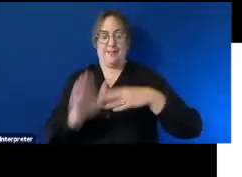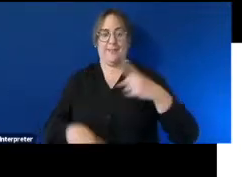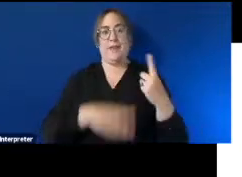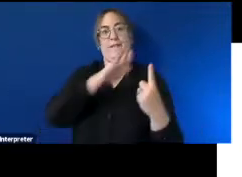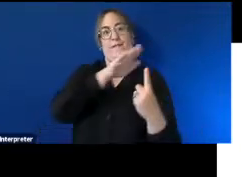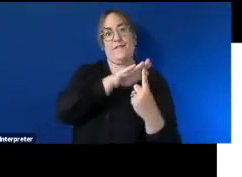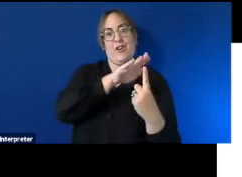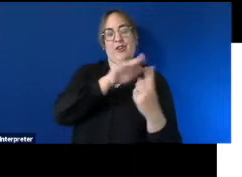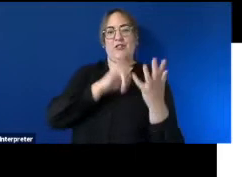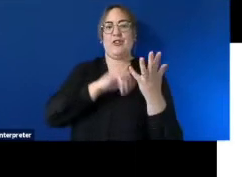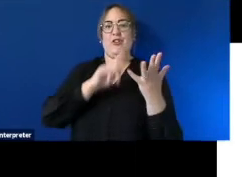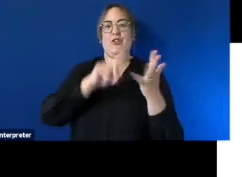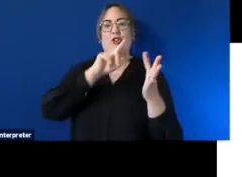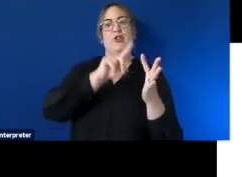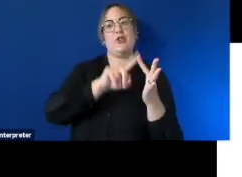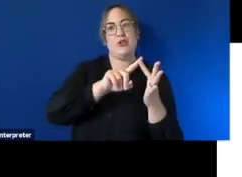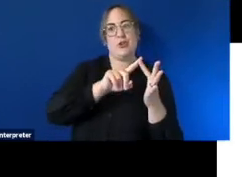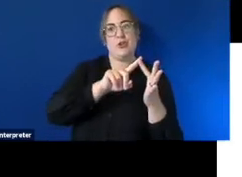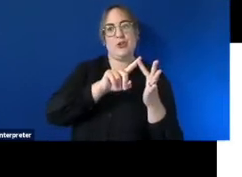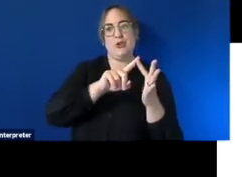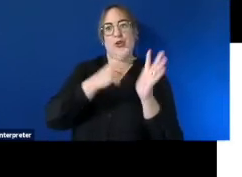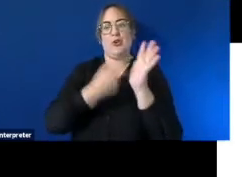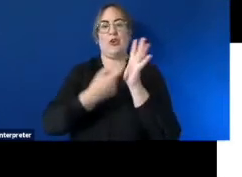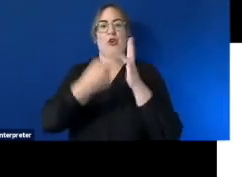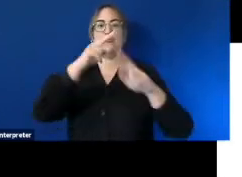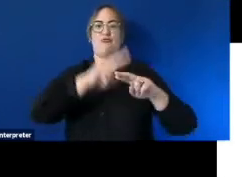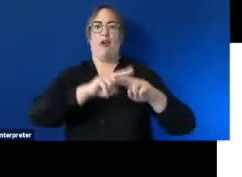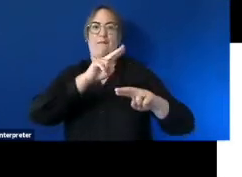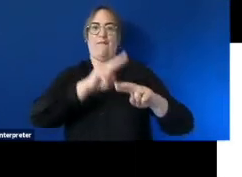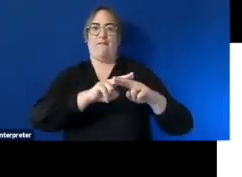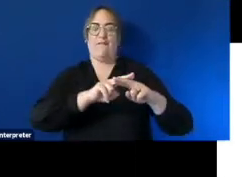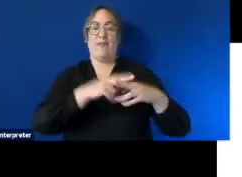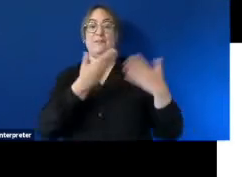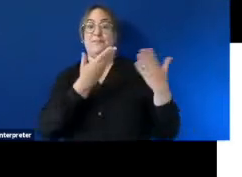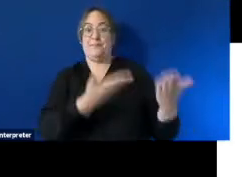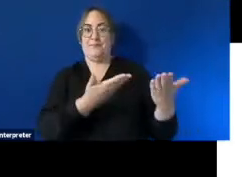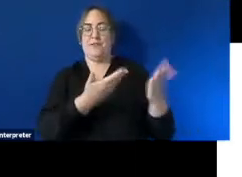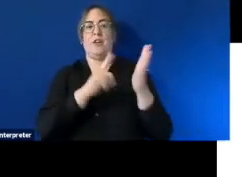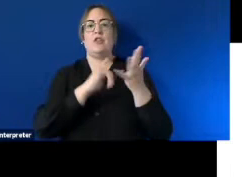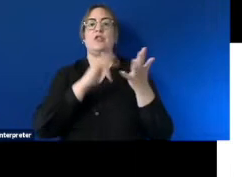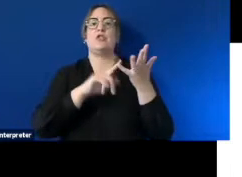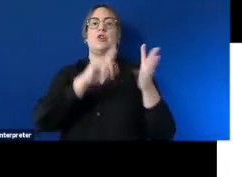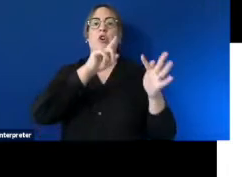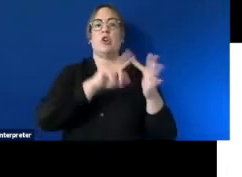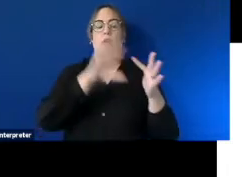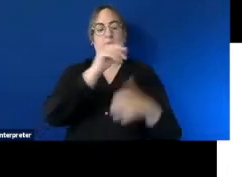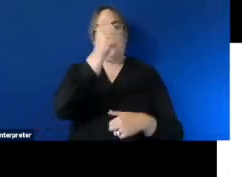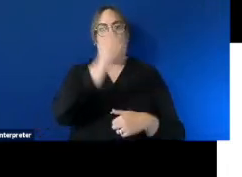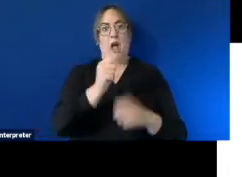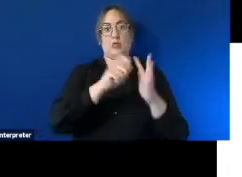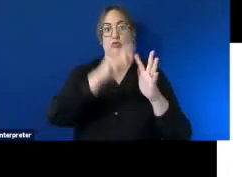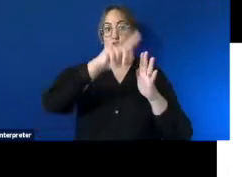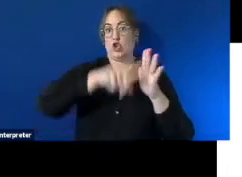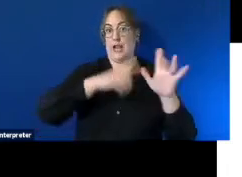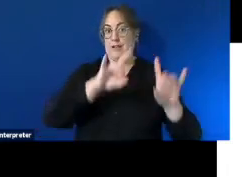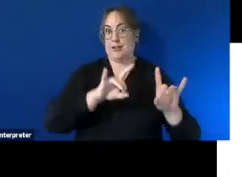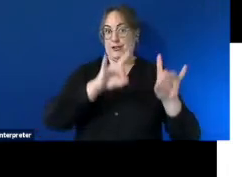have sue roff sue would you like to turn your camera on it's like the big reveal sue is the executive director of arts project australia which